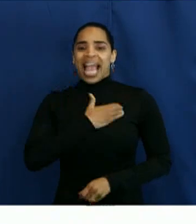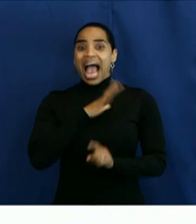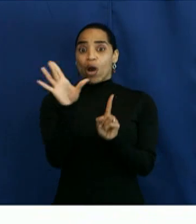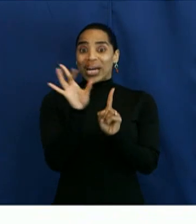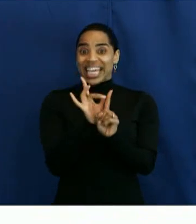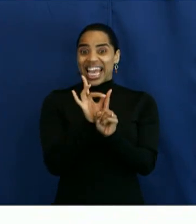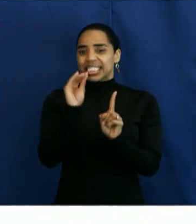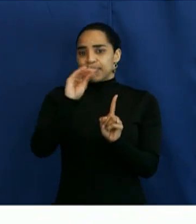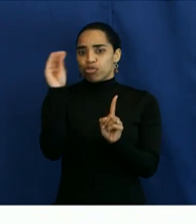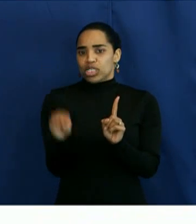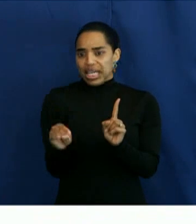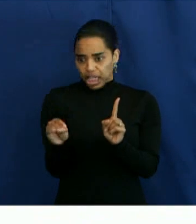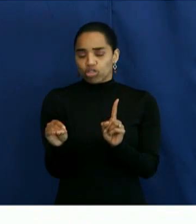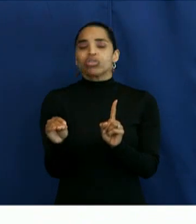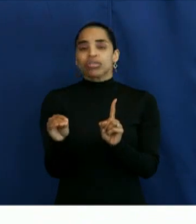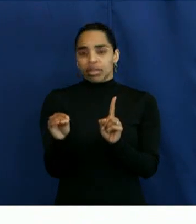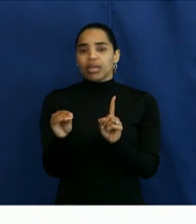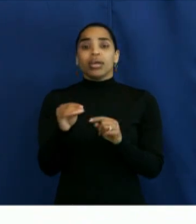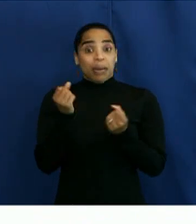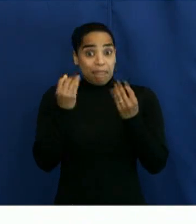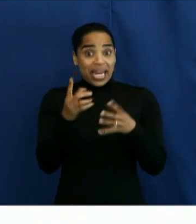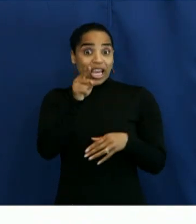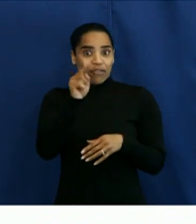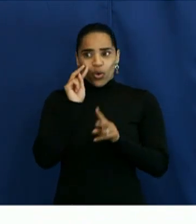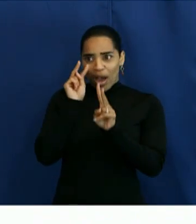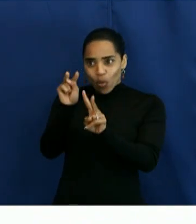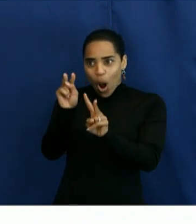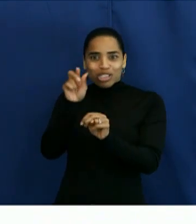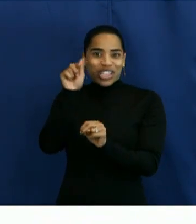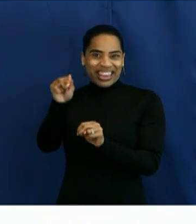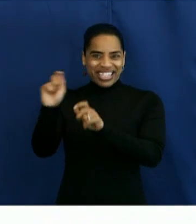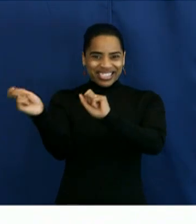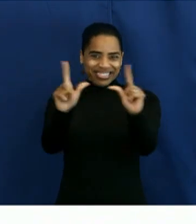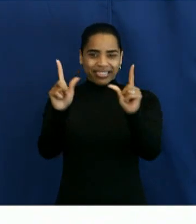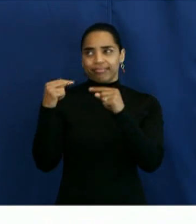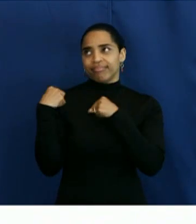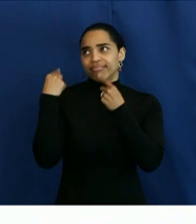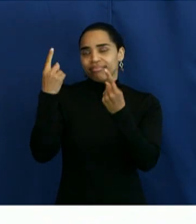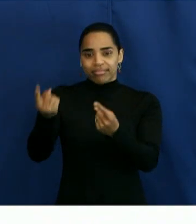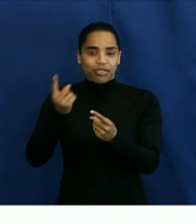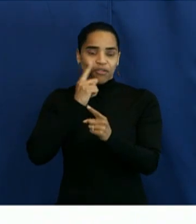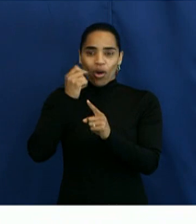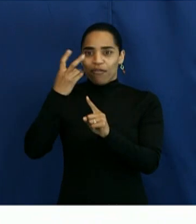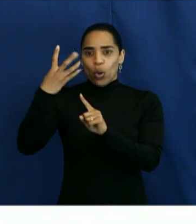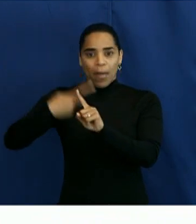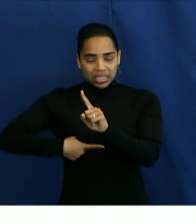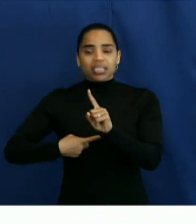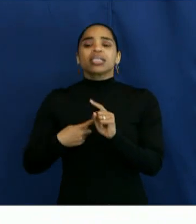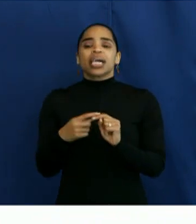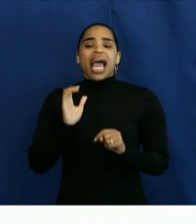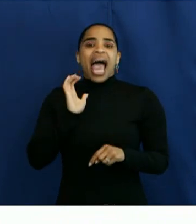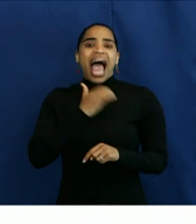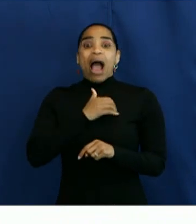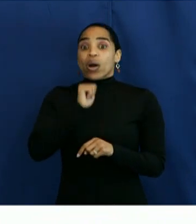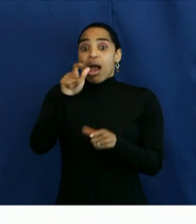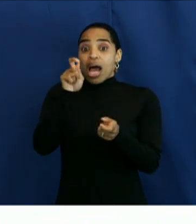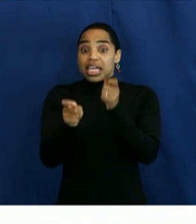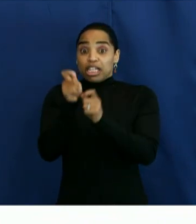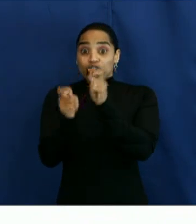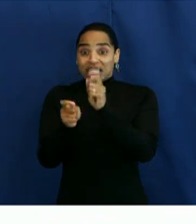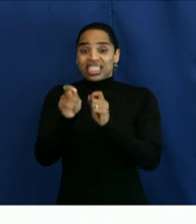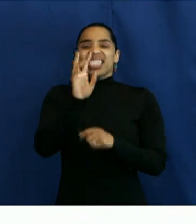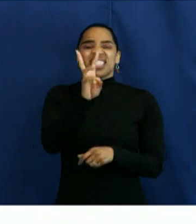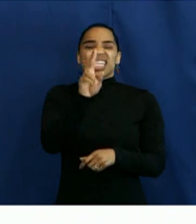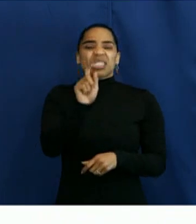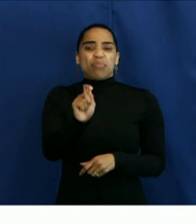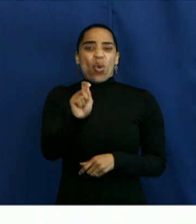those of you that track this routinely, you've been following this chart for many, many, many, many months now. And you'll see our unadjusted case rate is reported out this